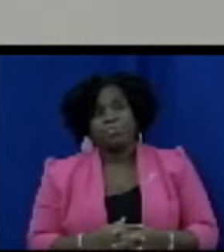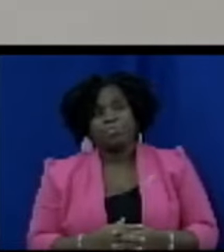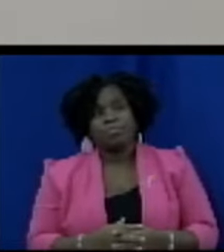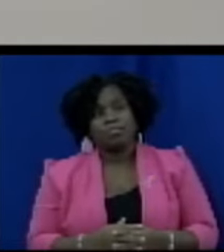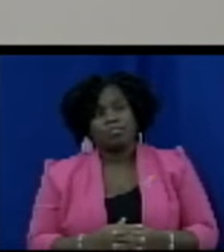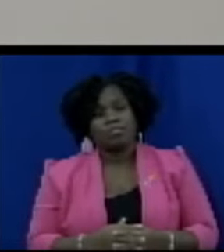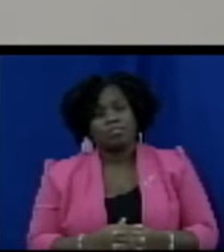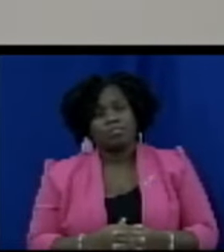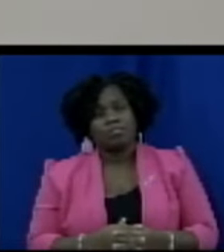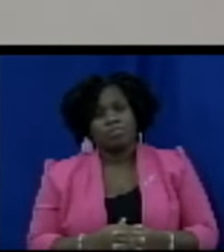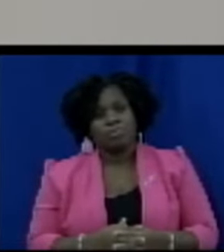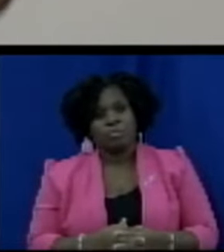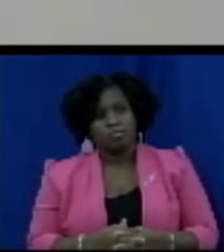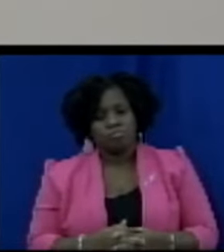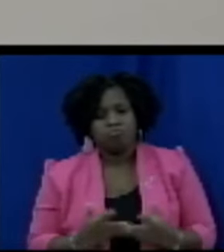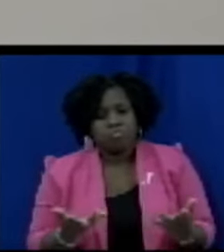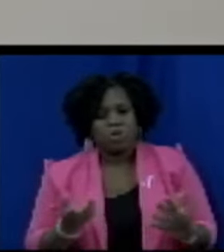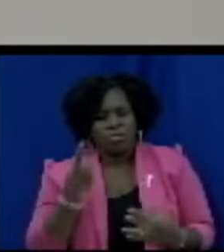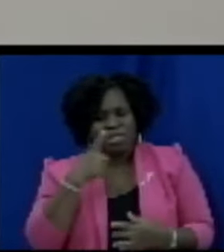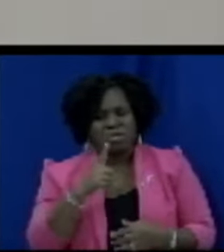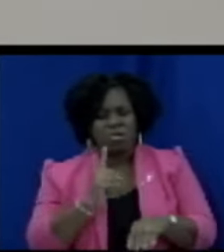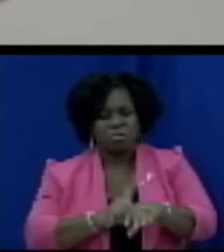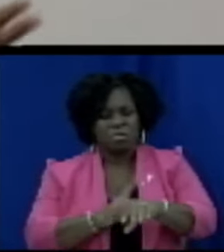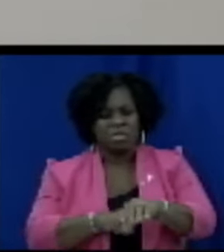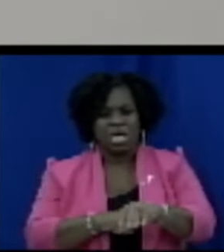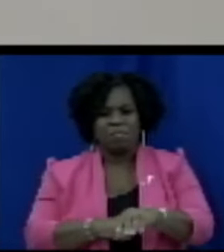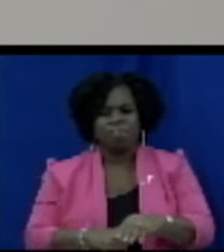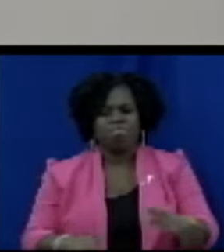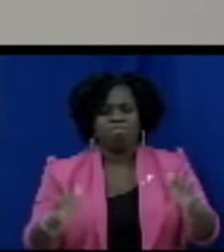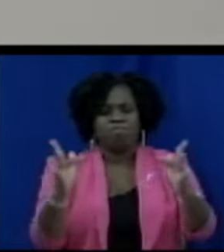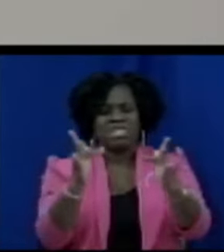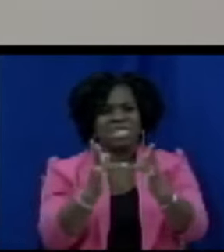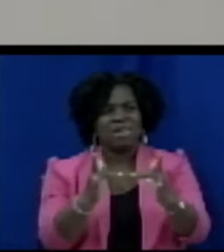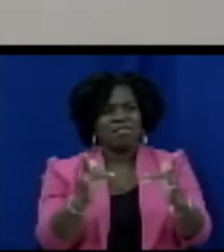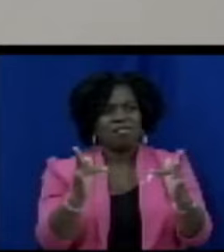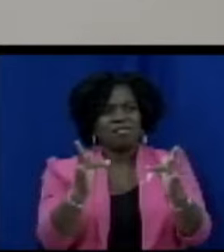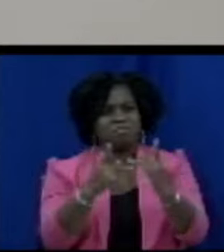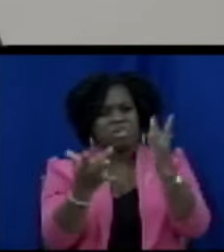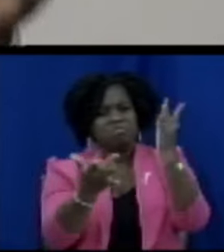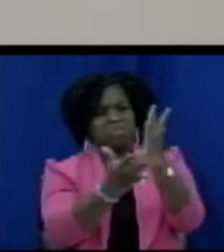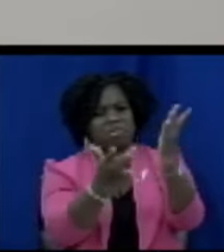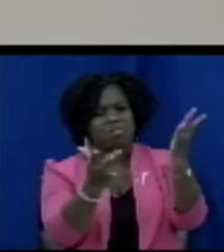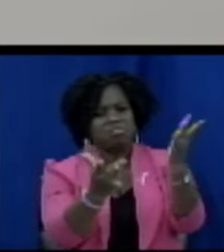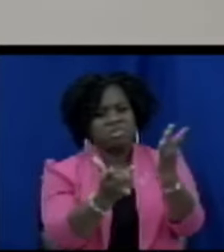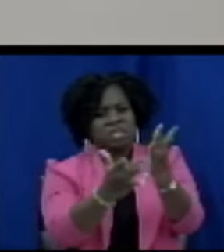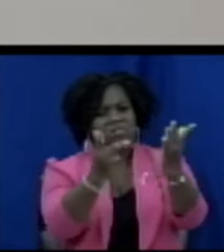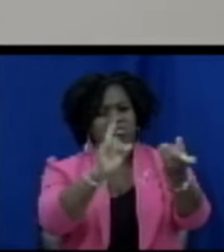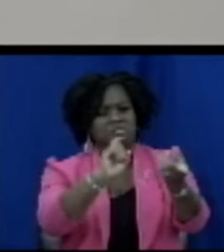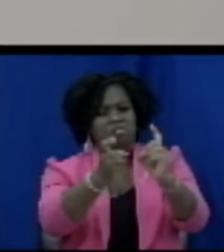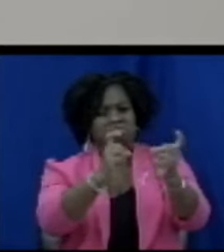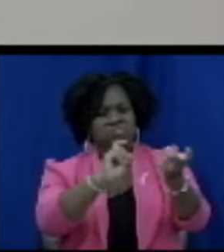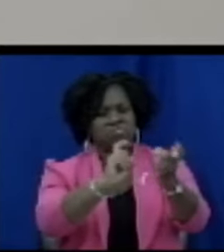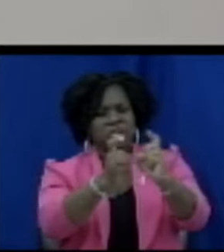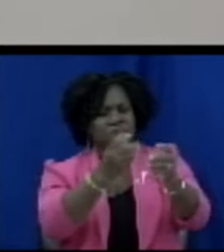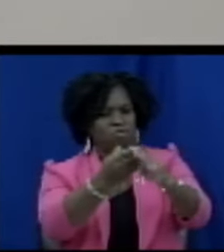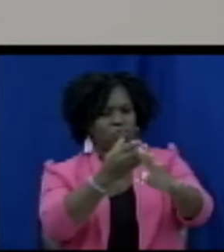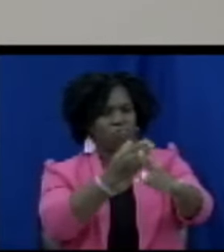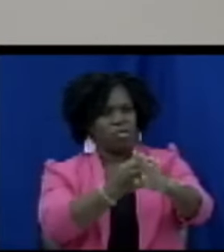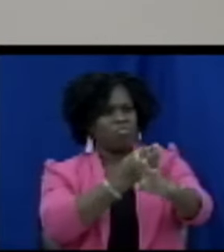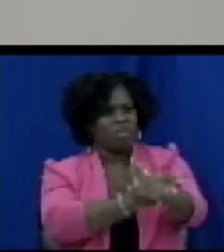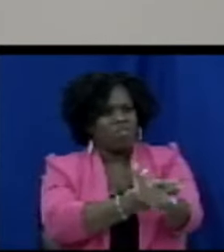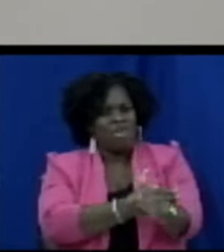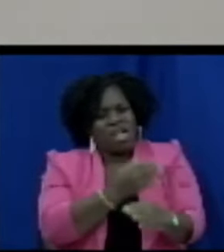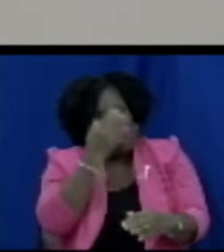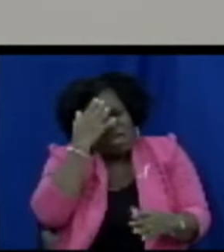quickly in the realms of technology every minute there is some change in technology I don't know if there's